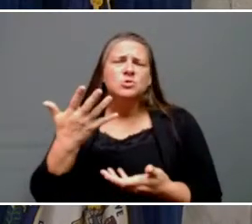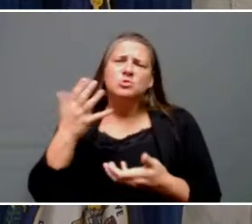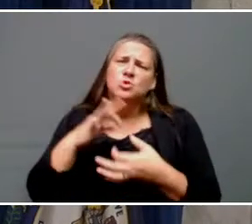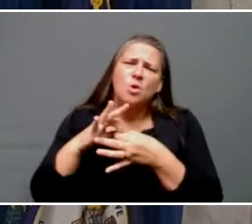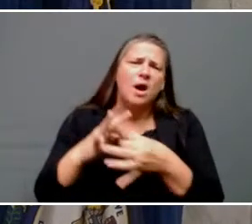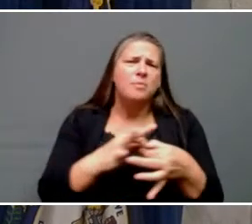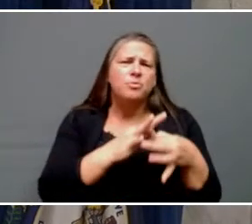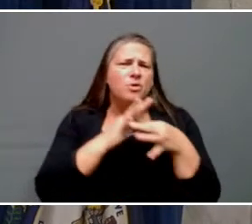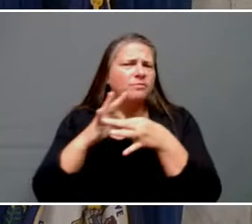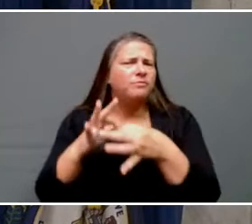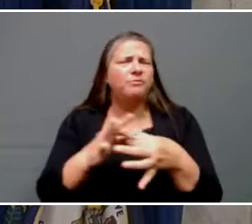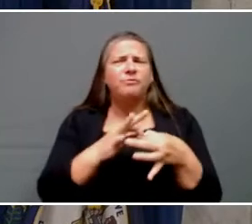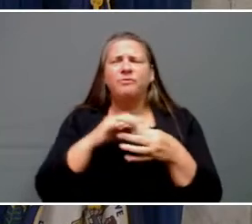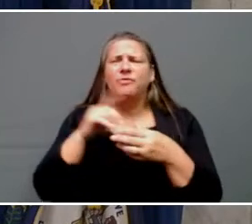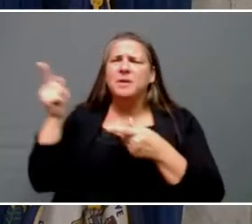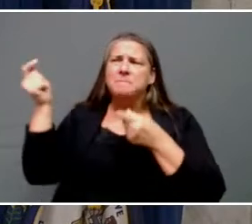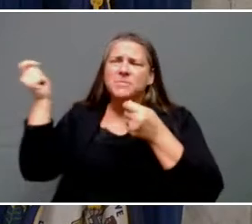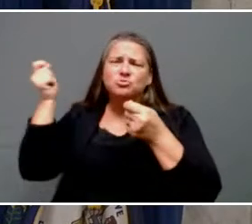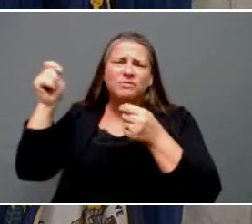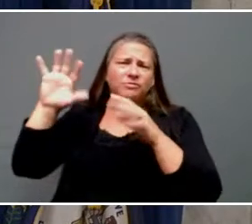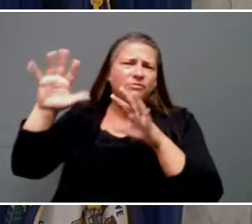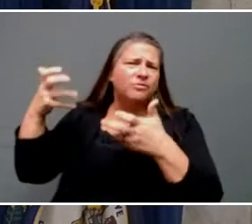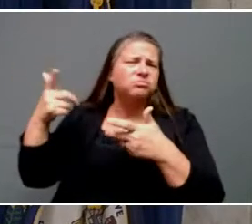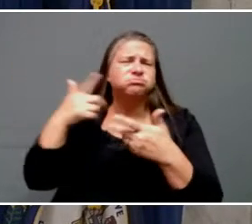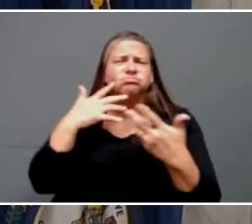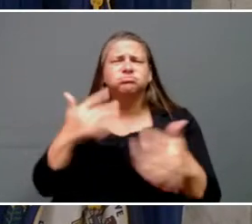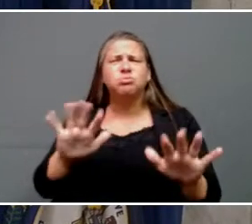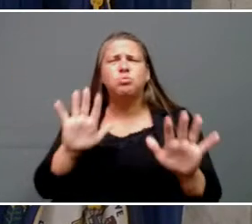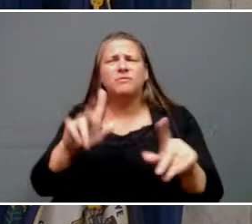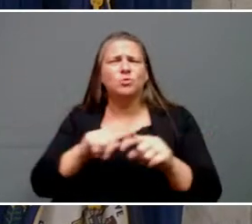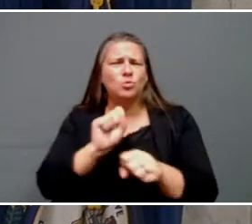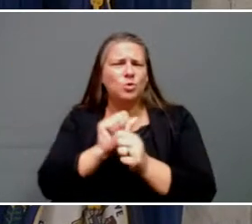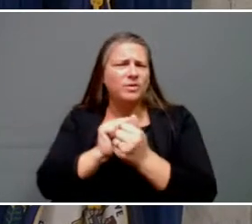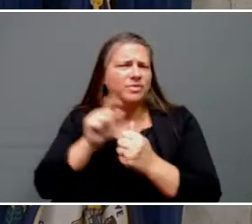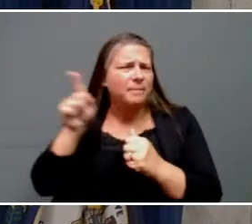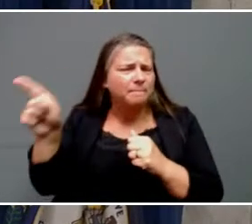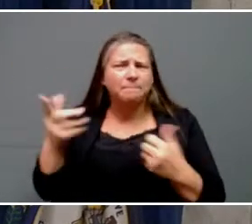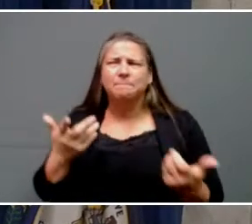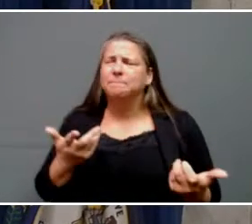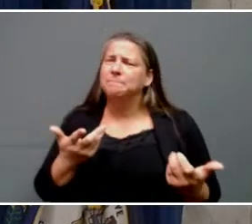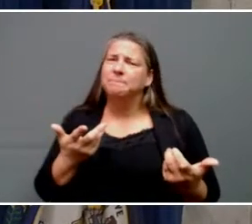has been outstanding to deal with both in their recovery efforts and